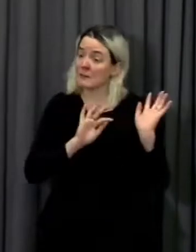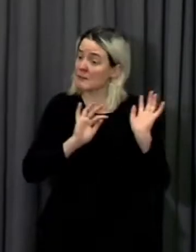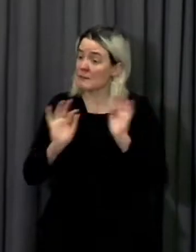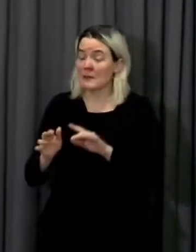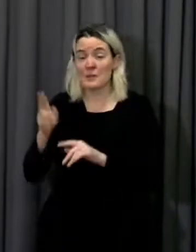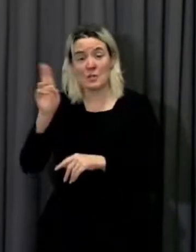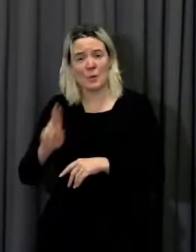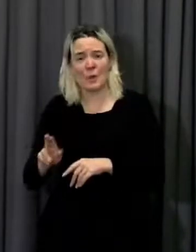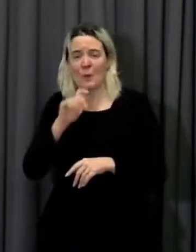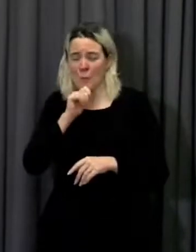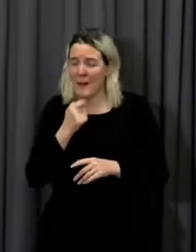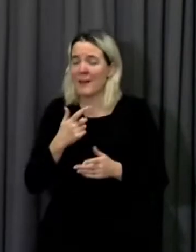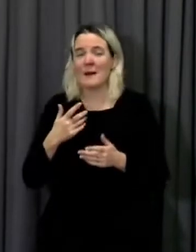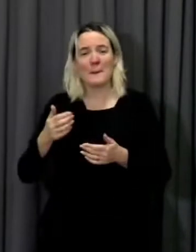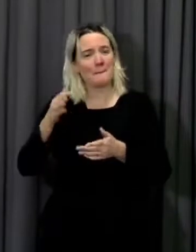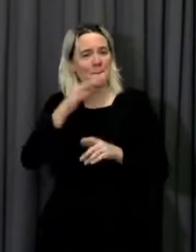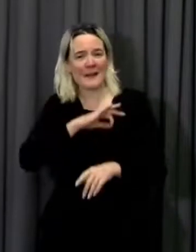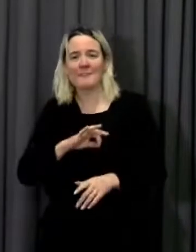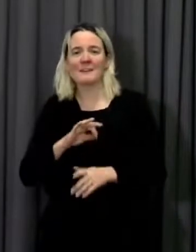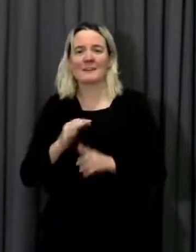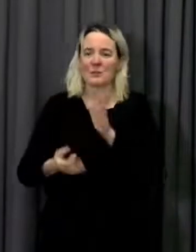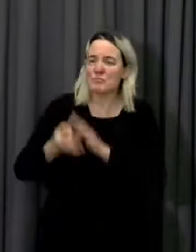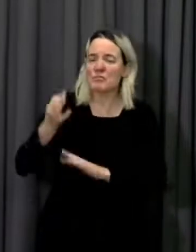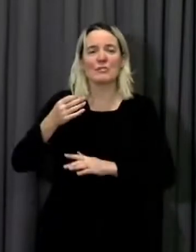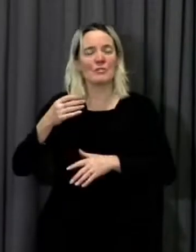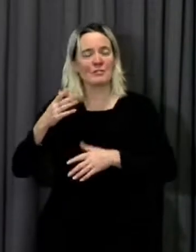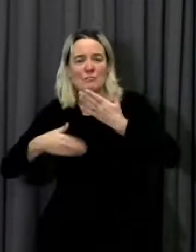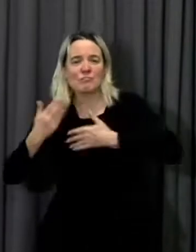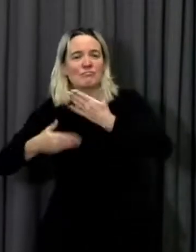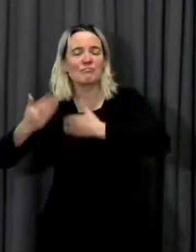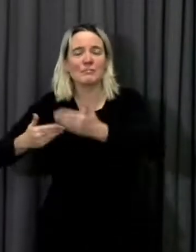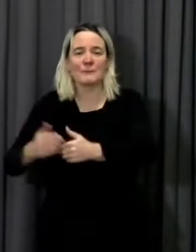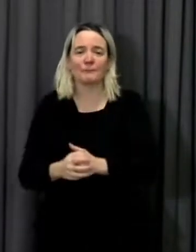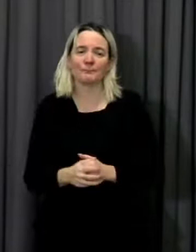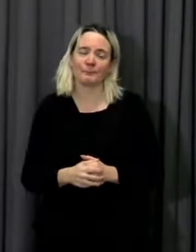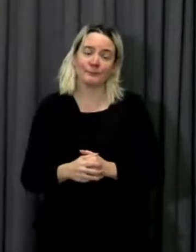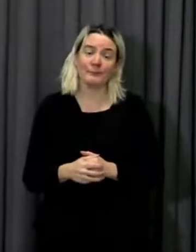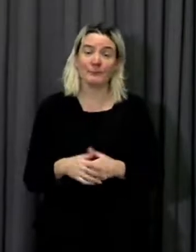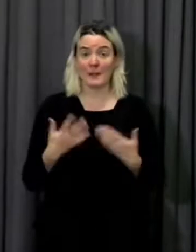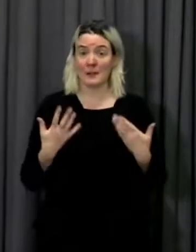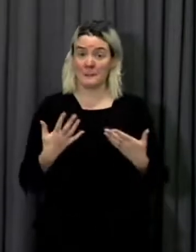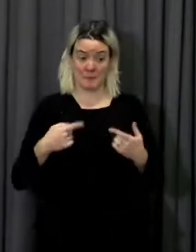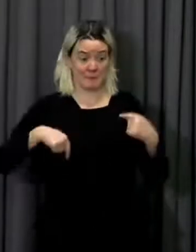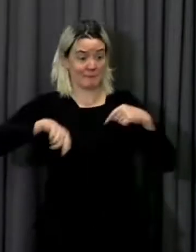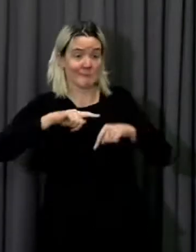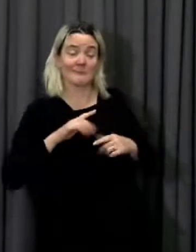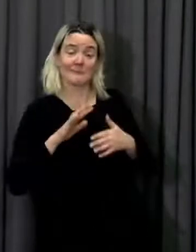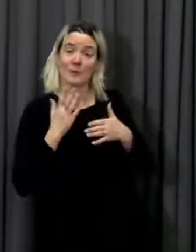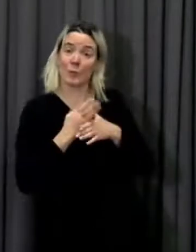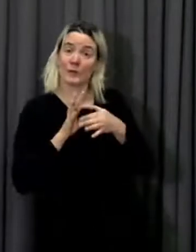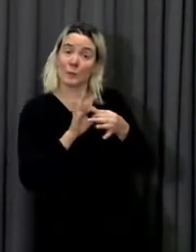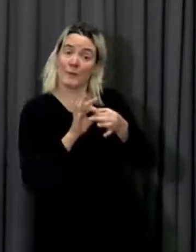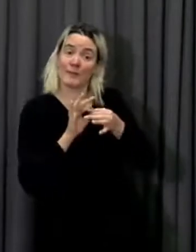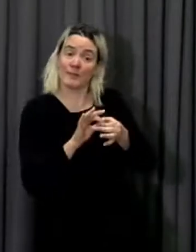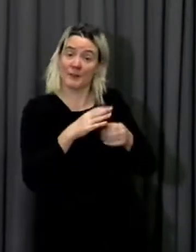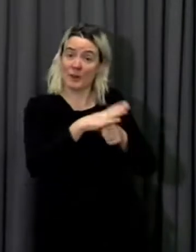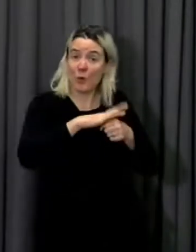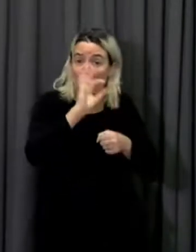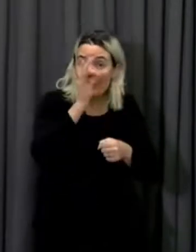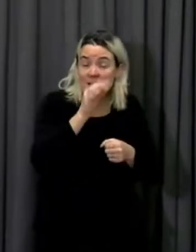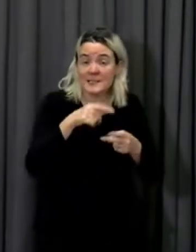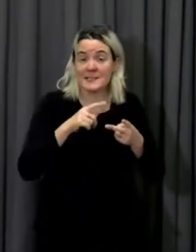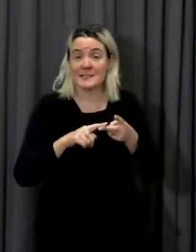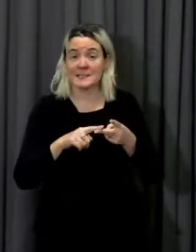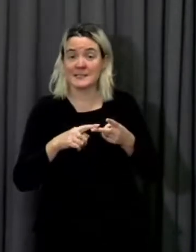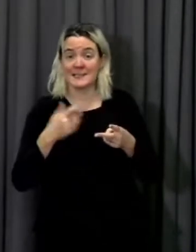friends. We will continue to work closely with local education authorities, with teaching and non-teaching staff